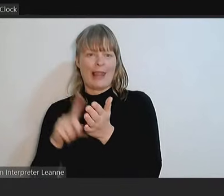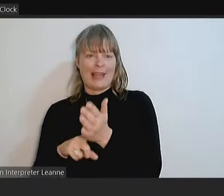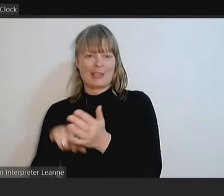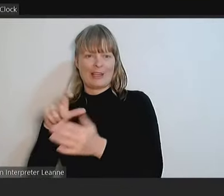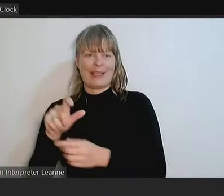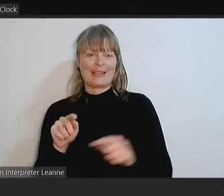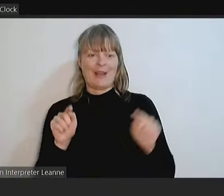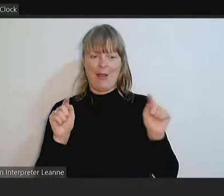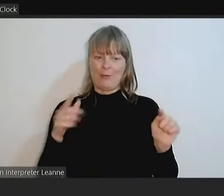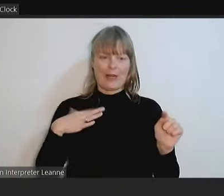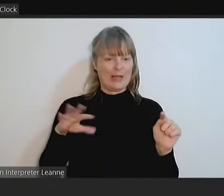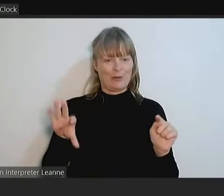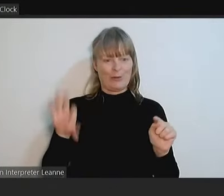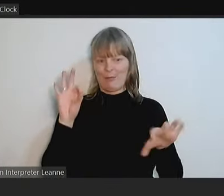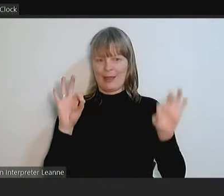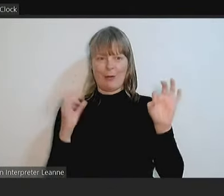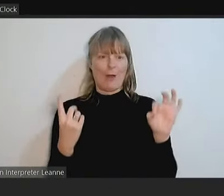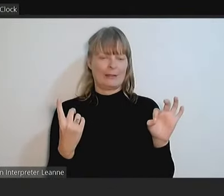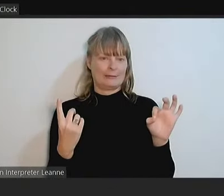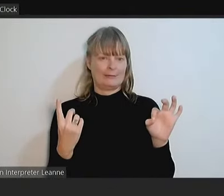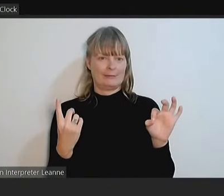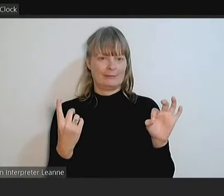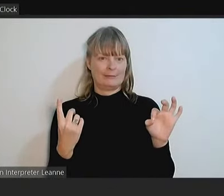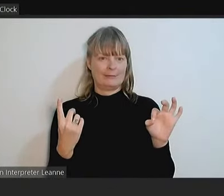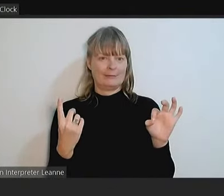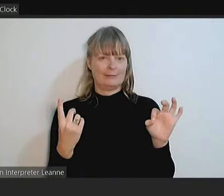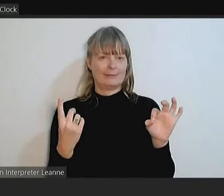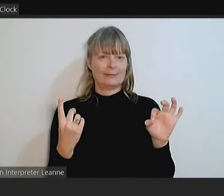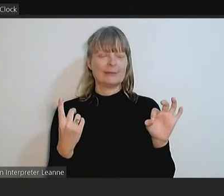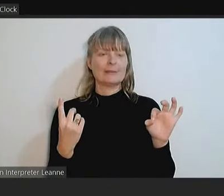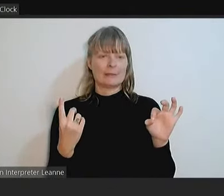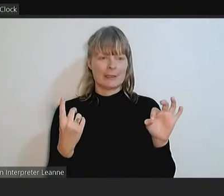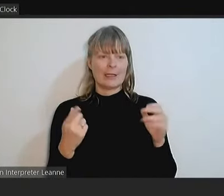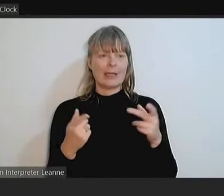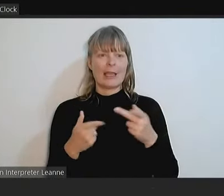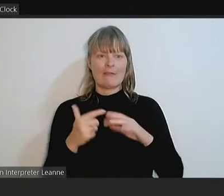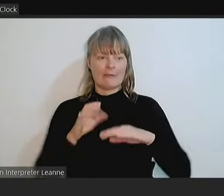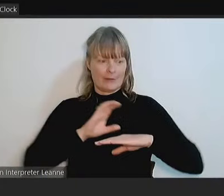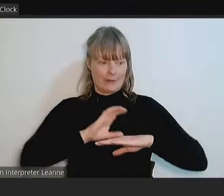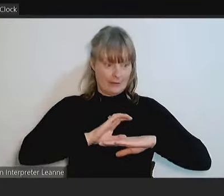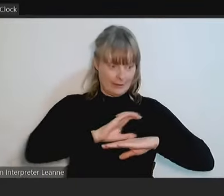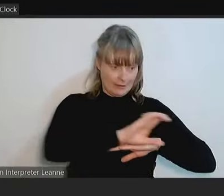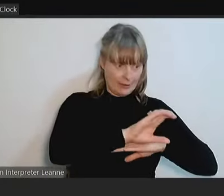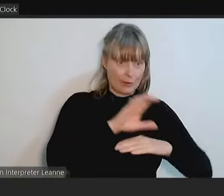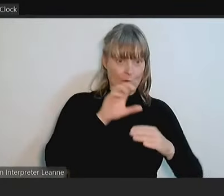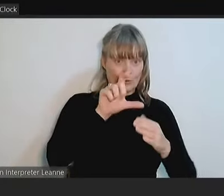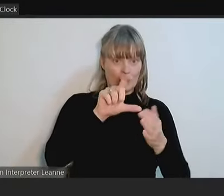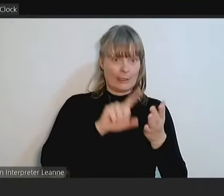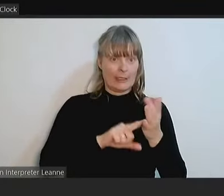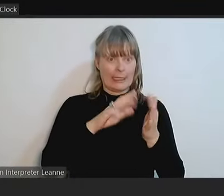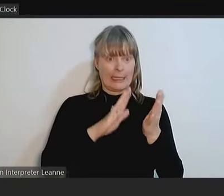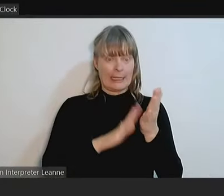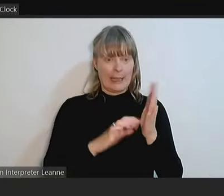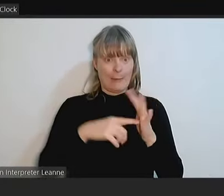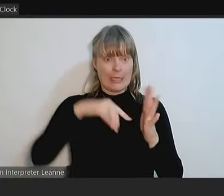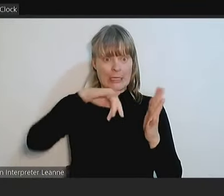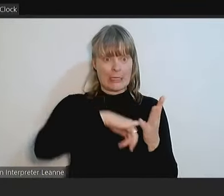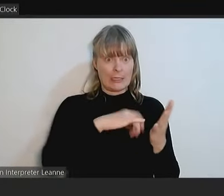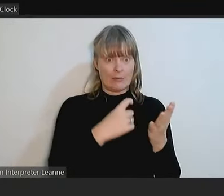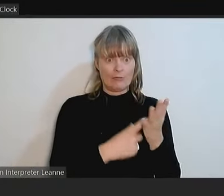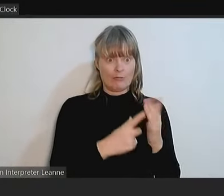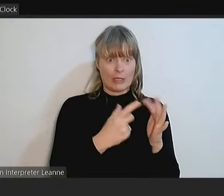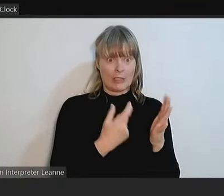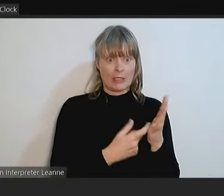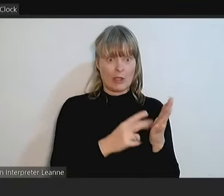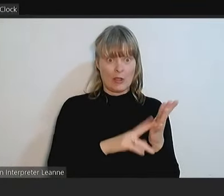terms of the open space. So allocating more open space to Clements Reserve indicates that there's other places that have been identified where there's a lack of